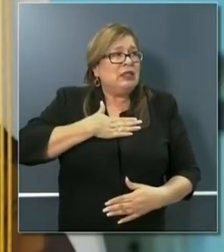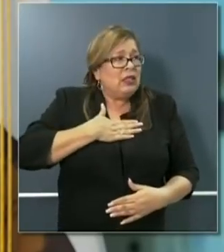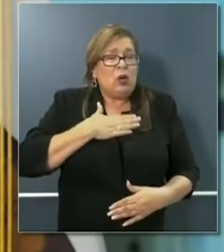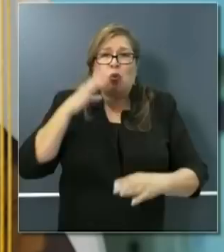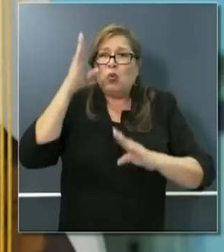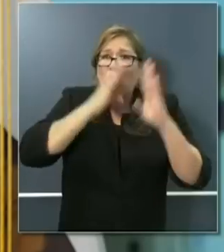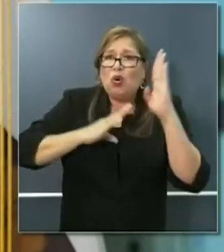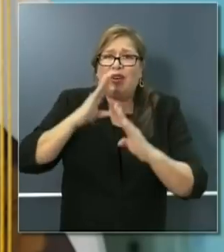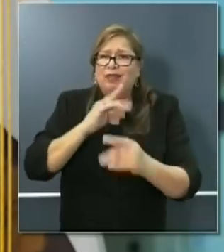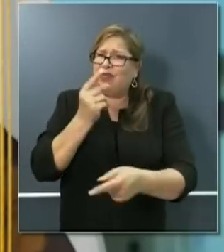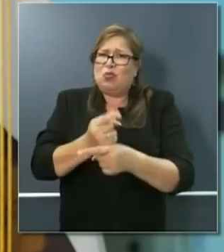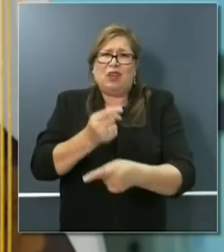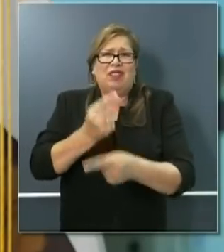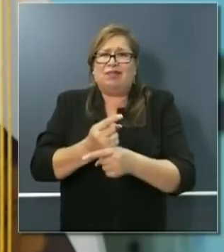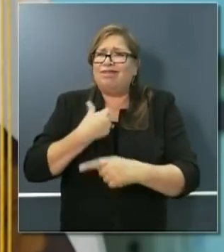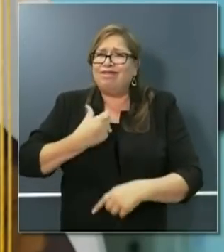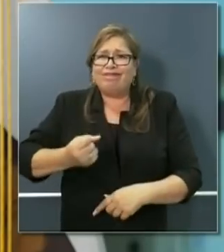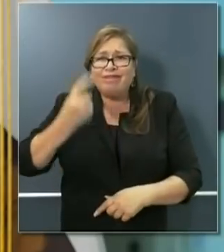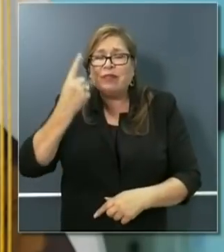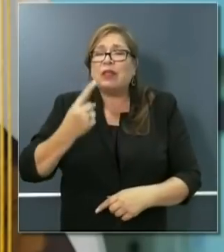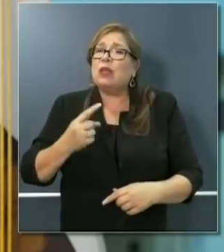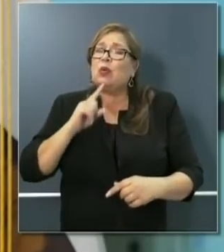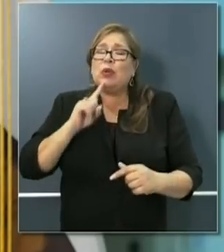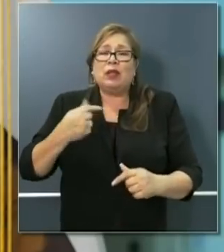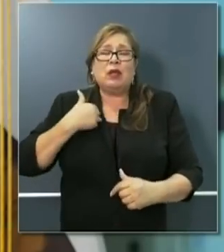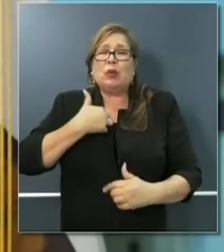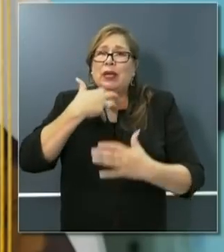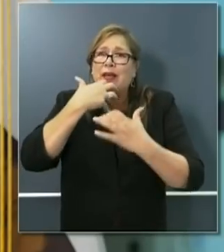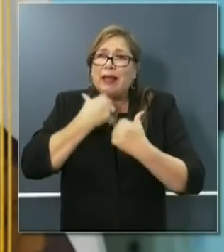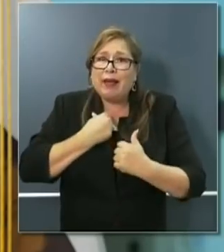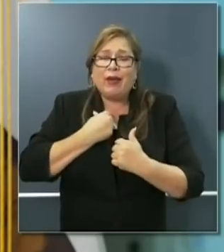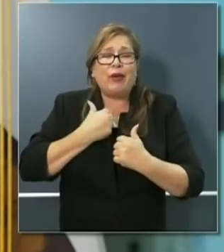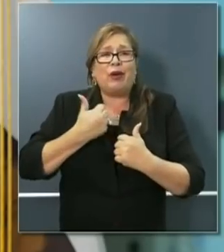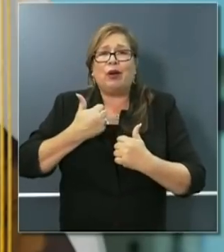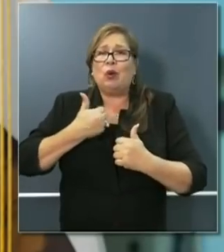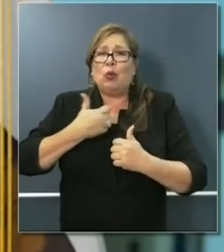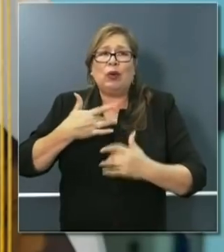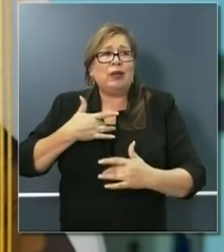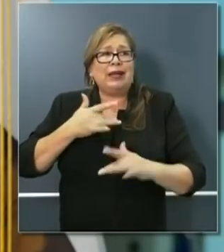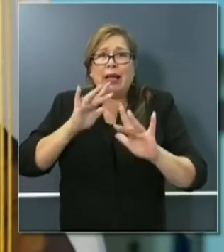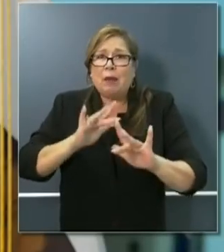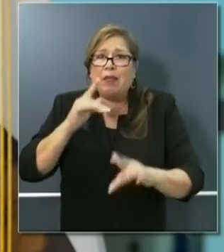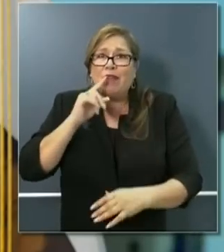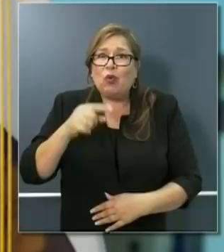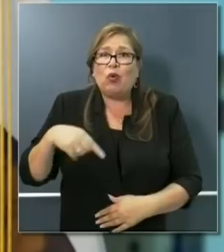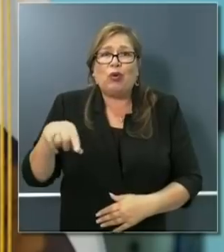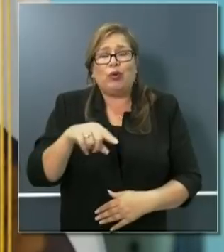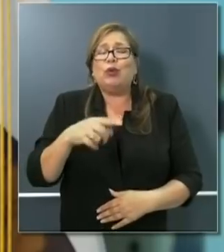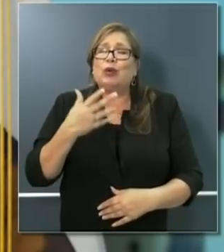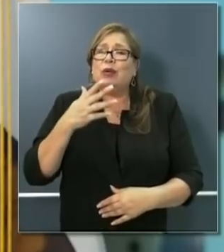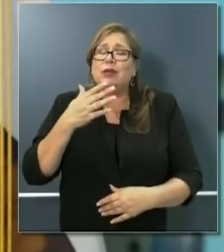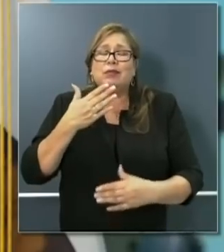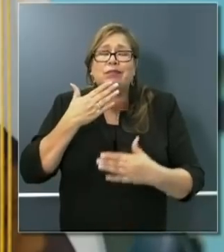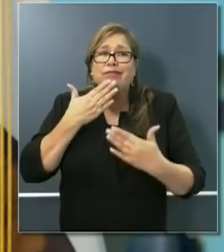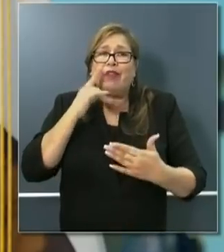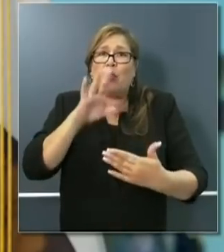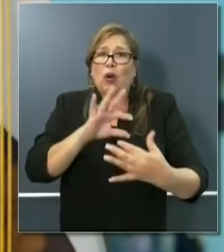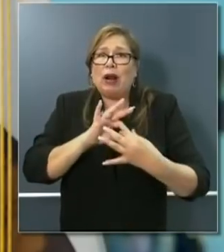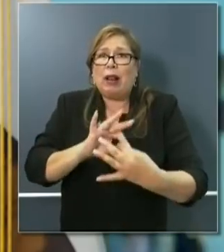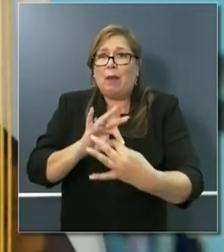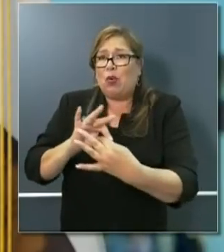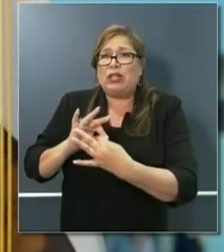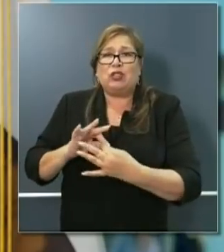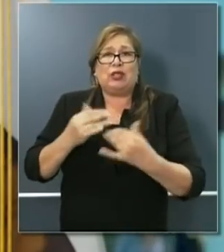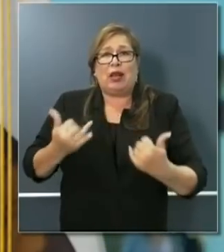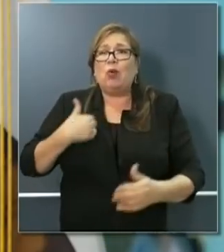And so the care and the deep empathy and collaboration you provide at this moment will